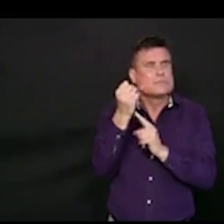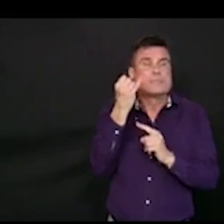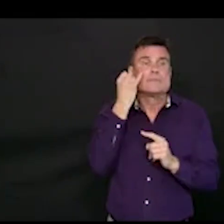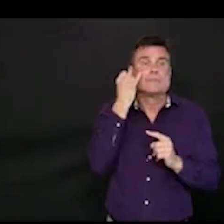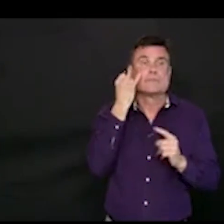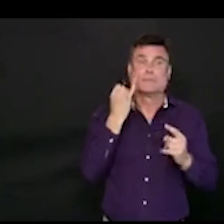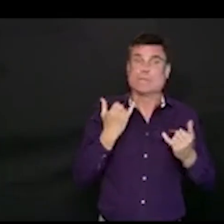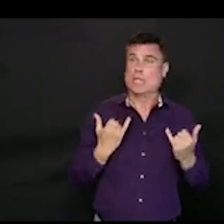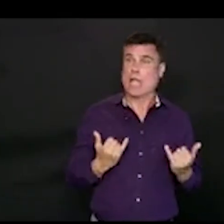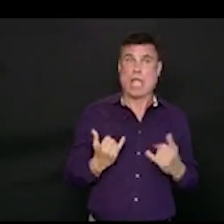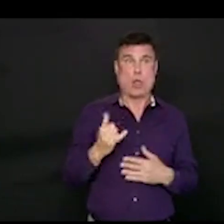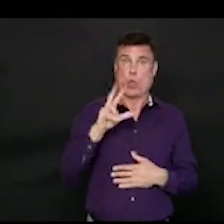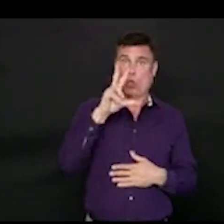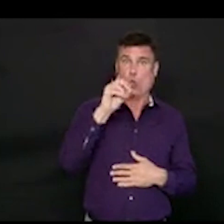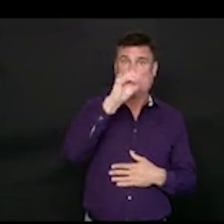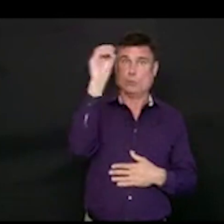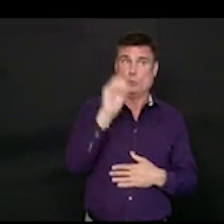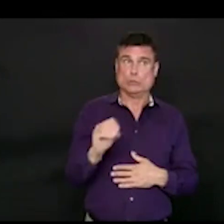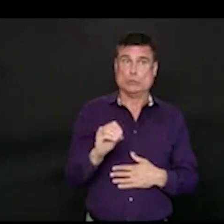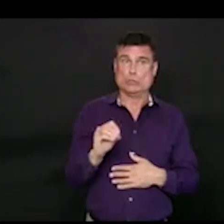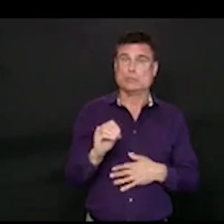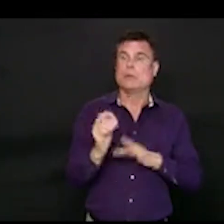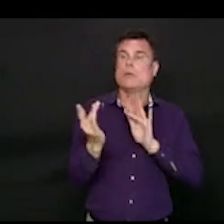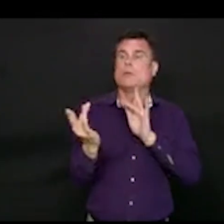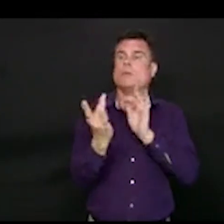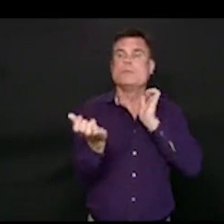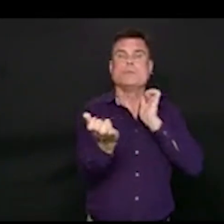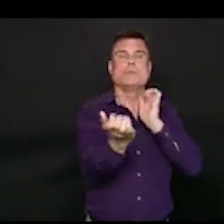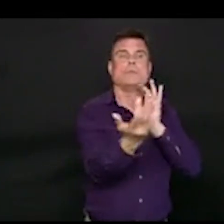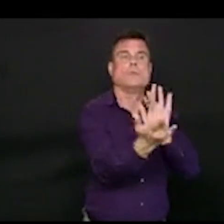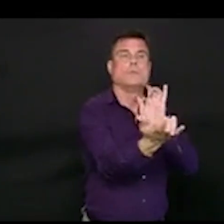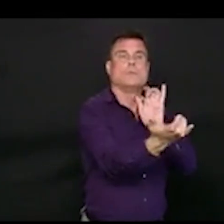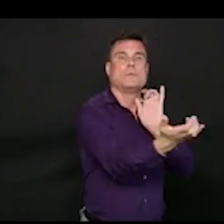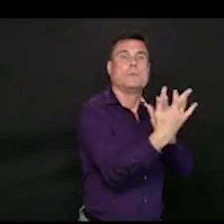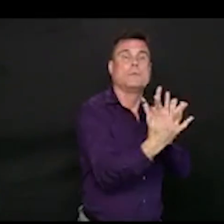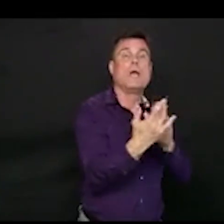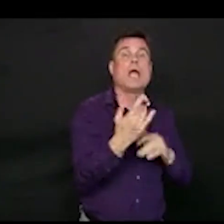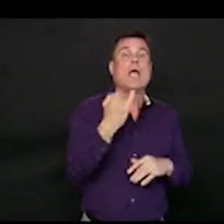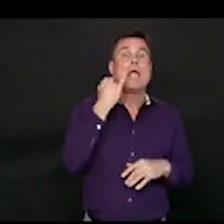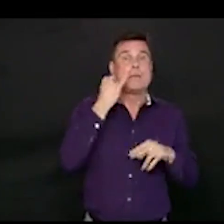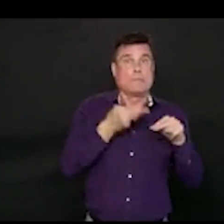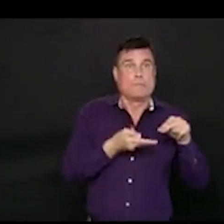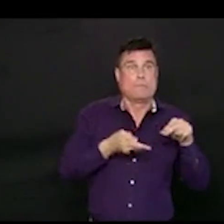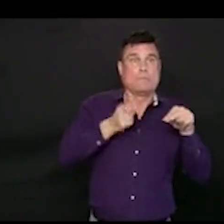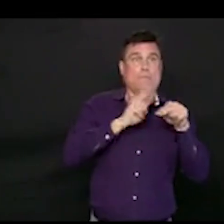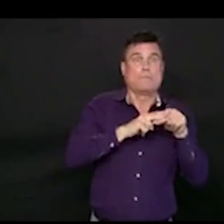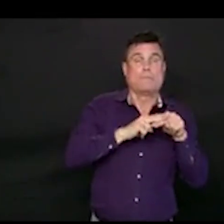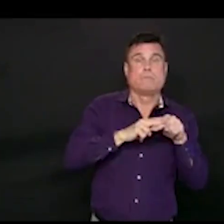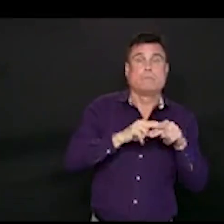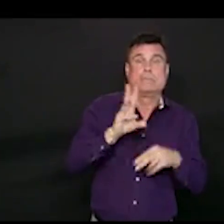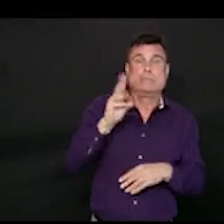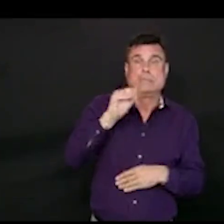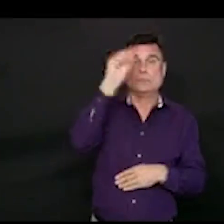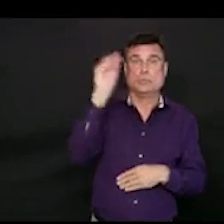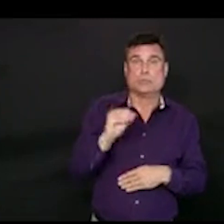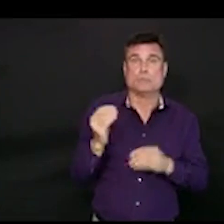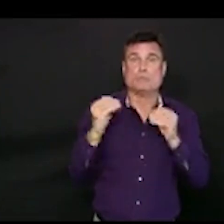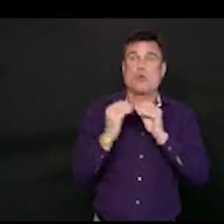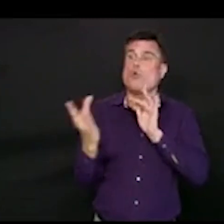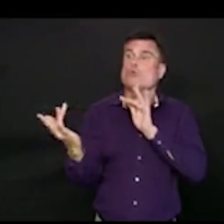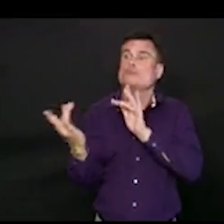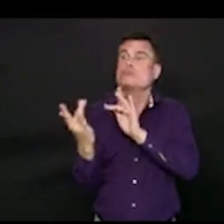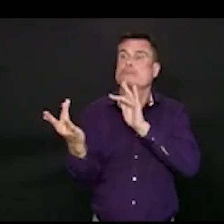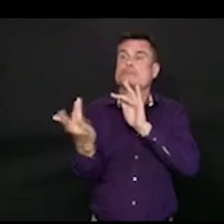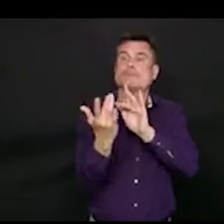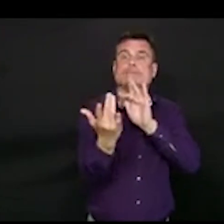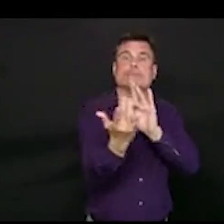our contacts, then we'll probably be okay. And we'll be continuing to follow the models and putting in our data as we go along. So it's not